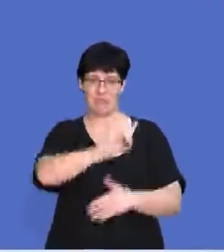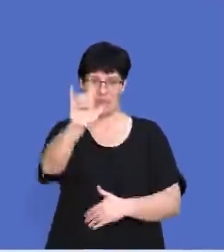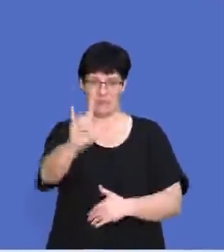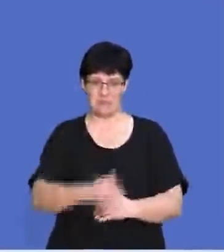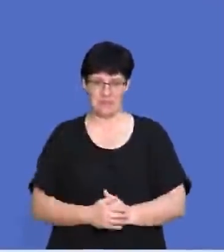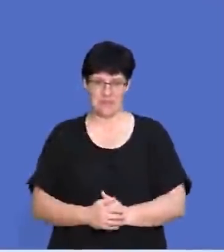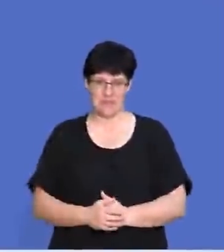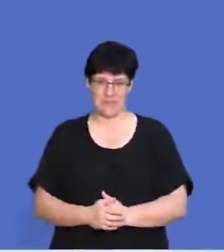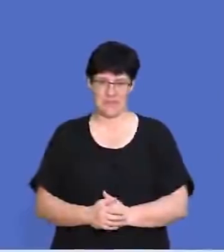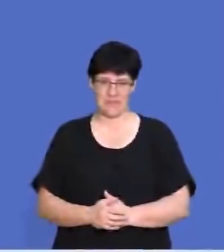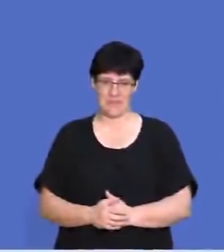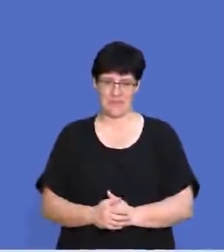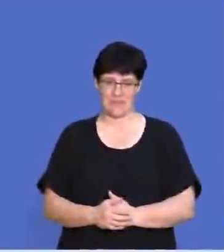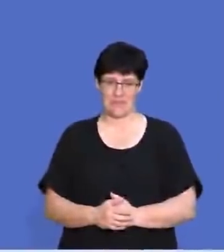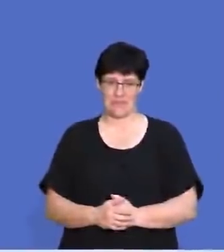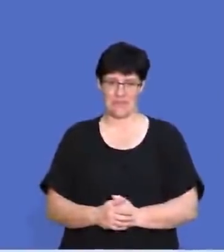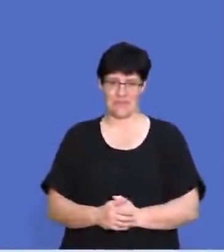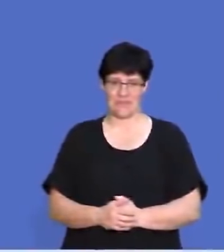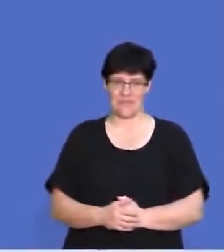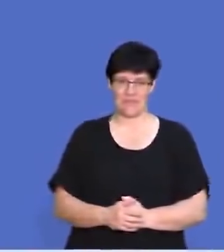and Dave, thank you and goodbye.